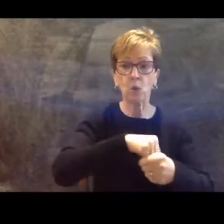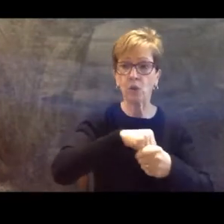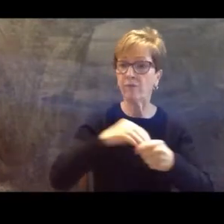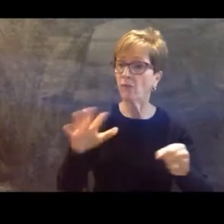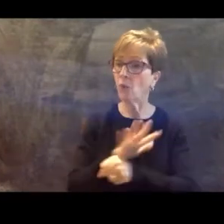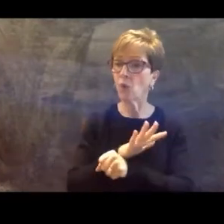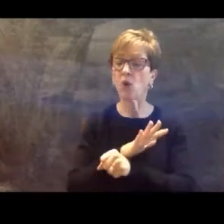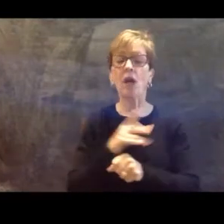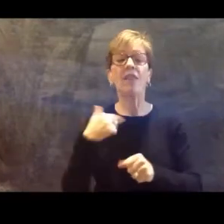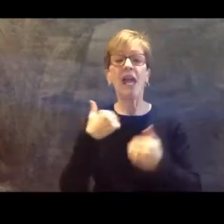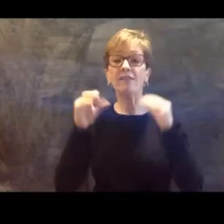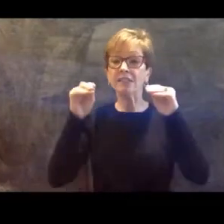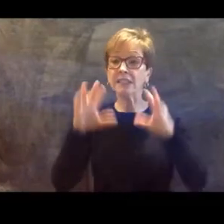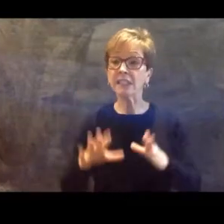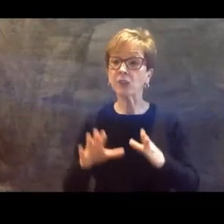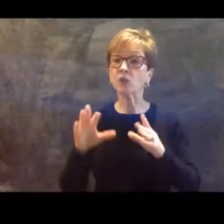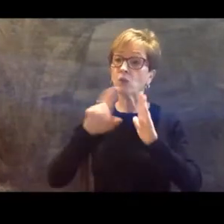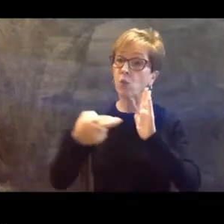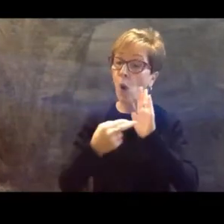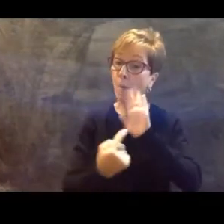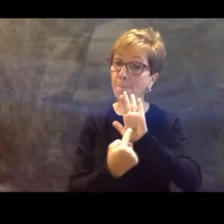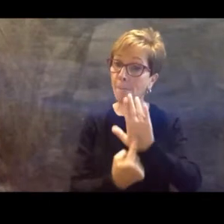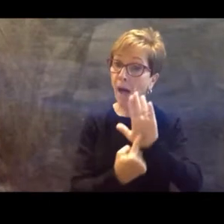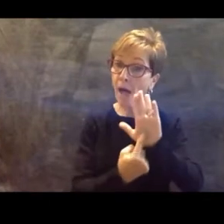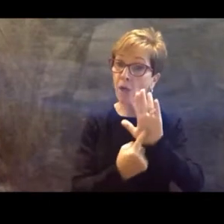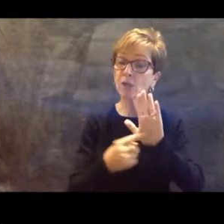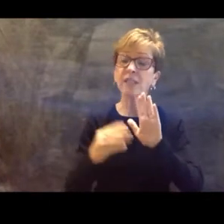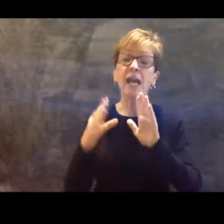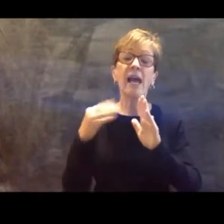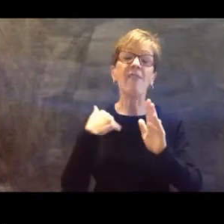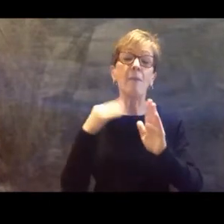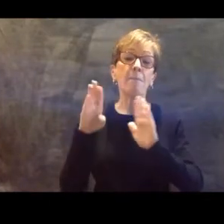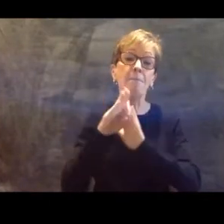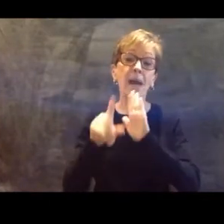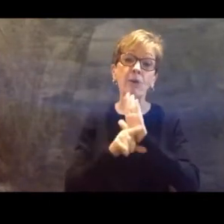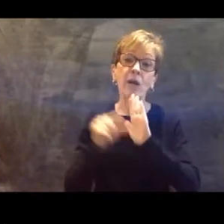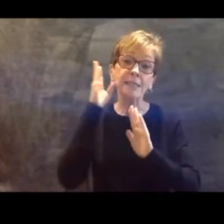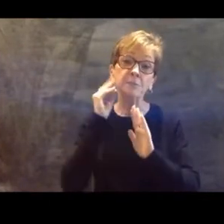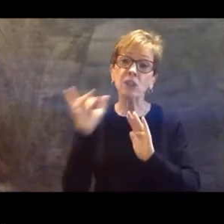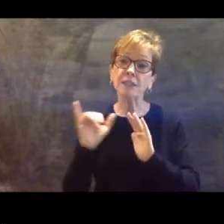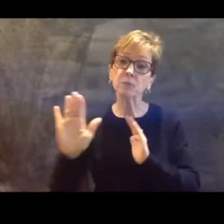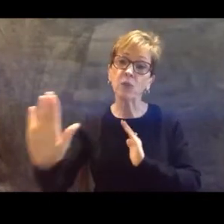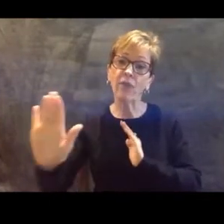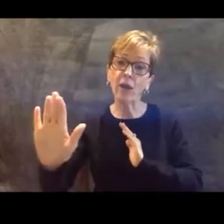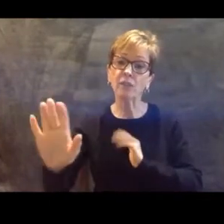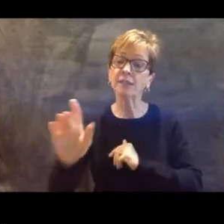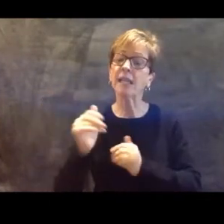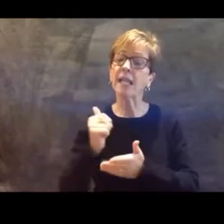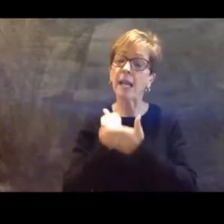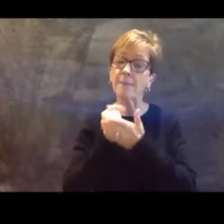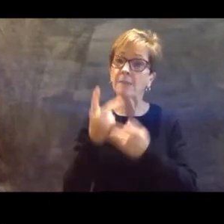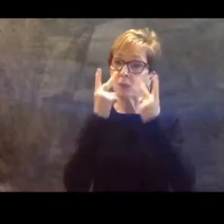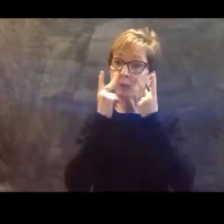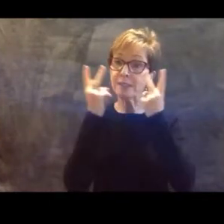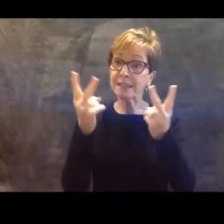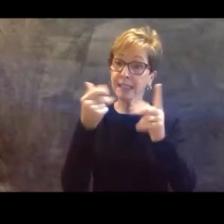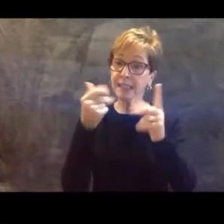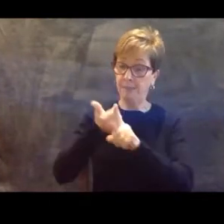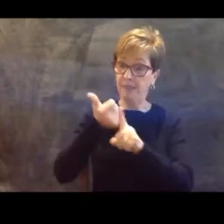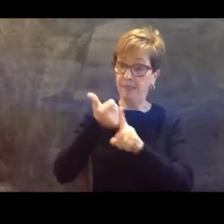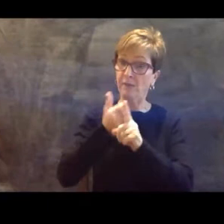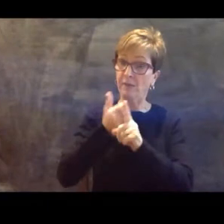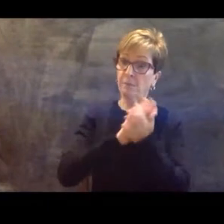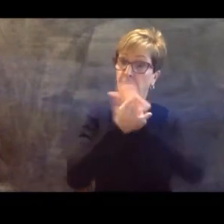similar backgrounds and experience to what our students experience themselves, that they can see themselves in the teacher